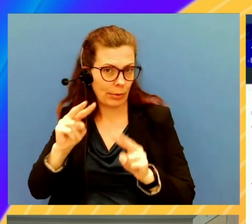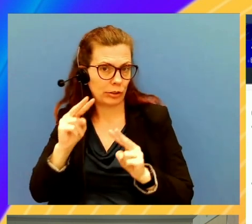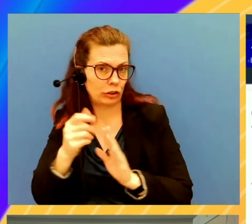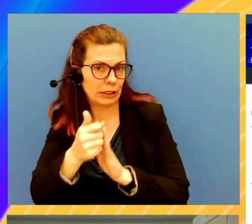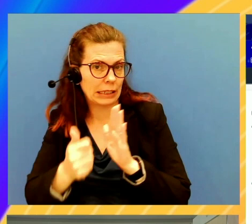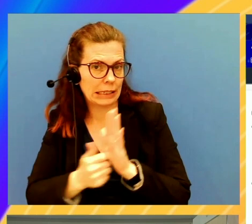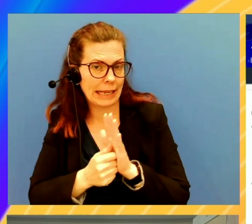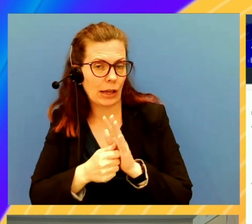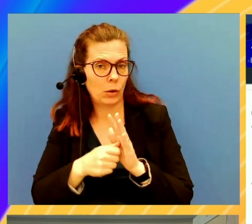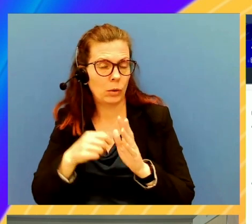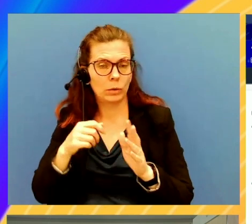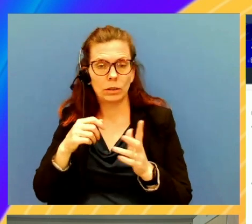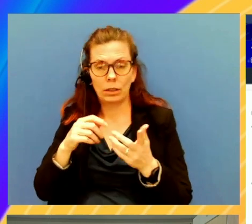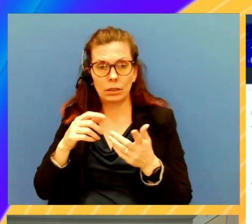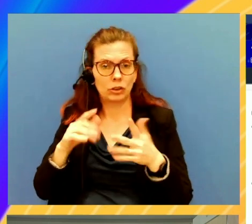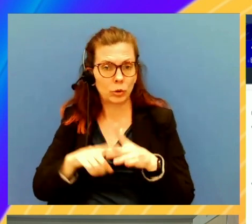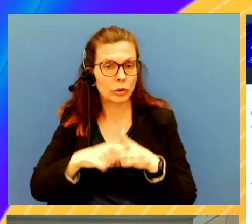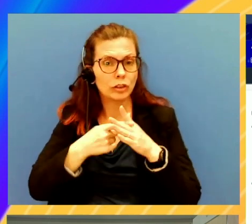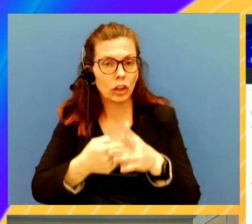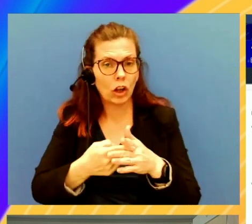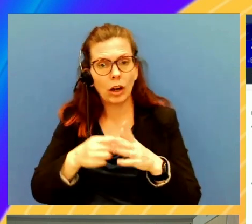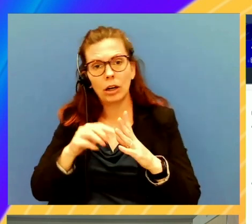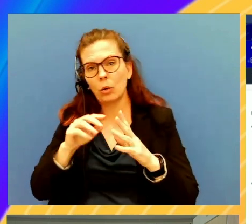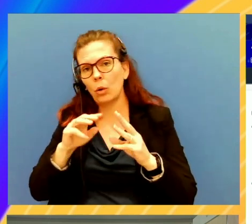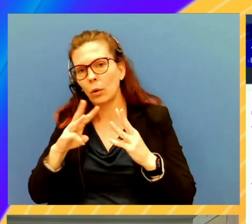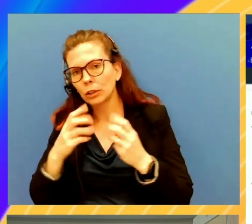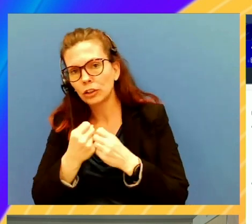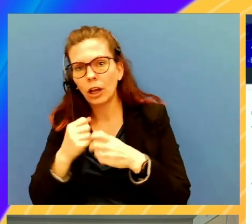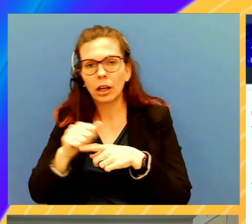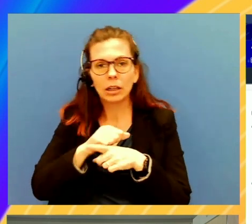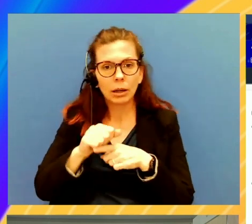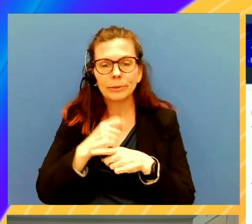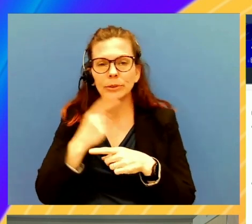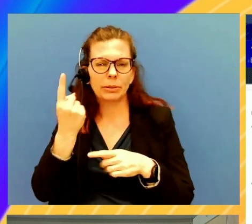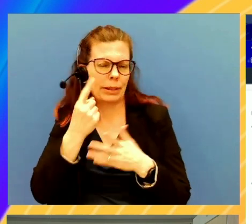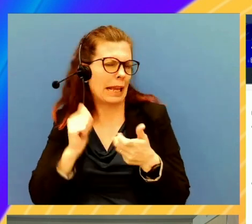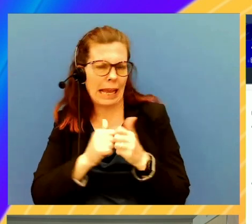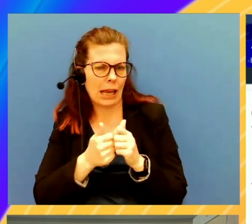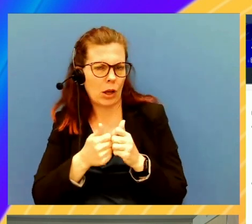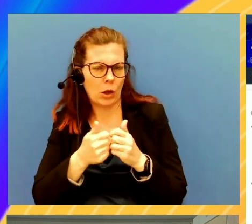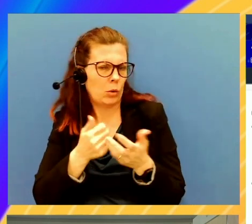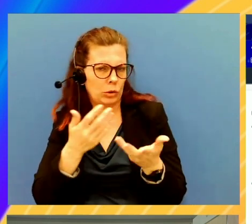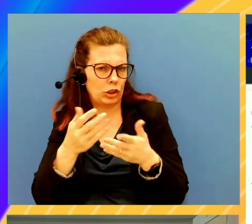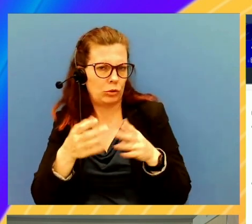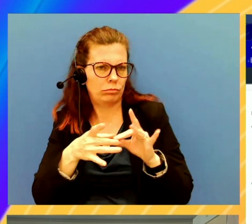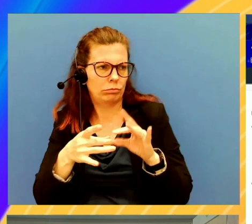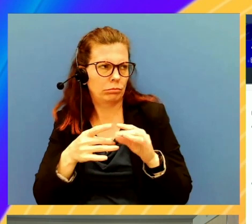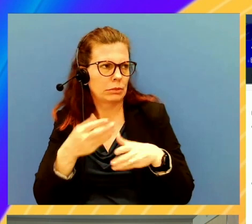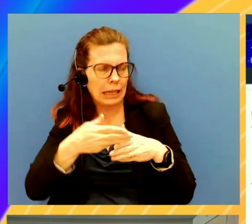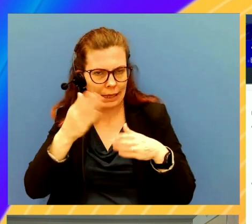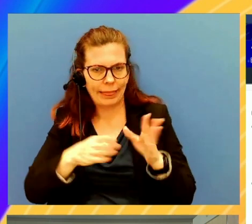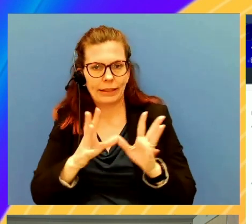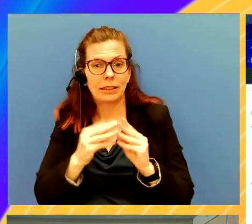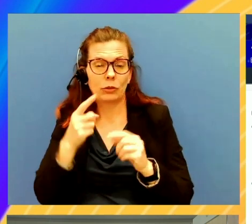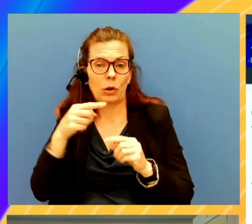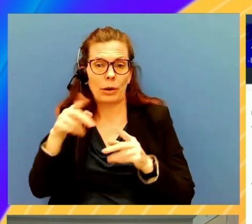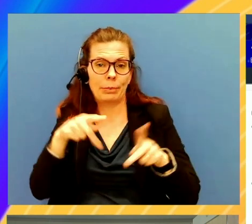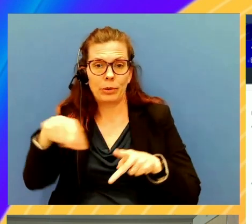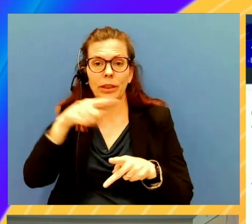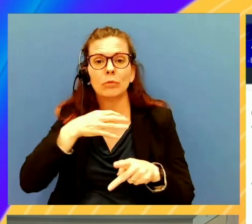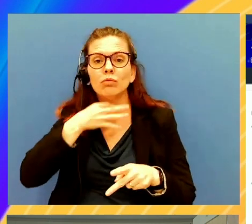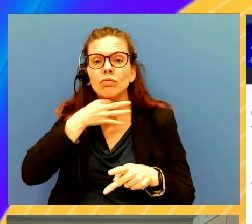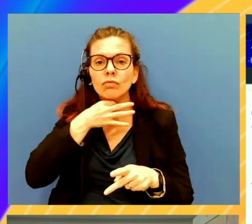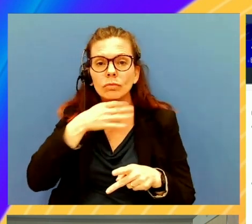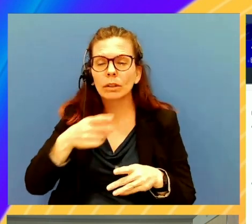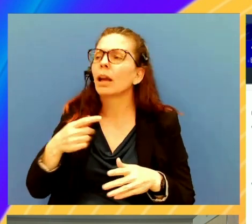could get started? Any workshops? Or how would you end this session with people that are interested? I would take a look. We do have